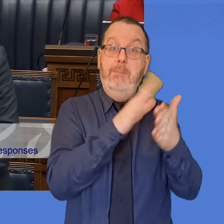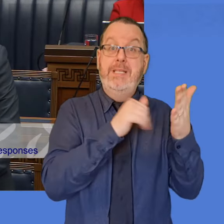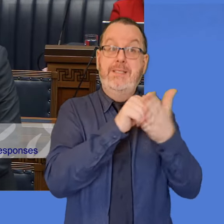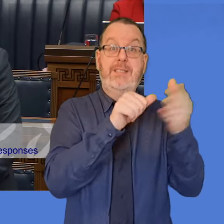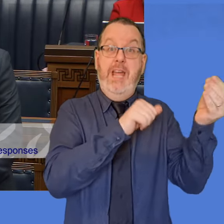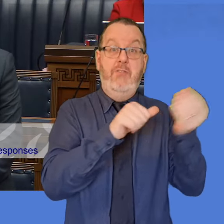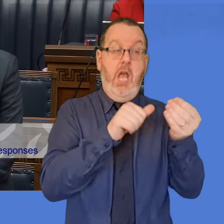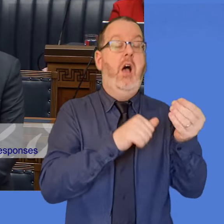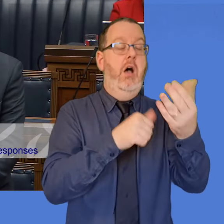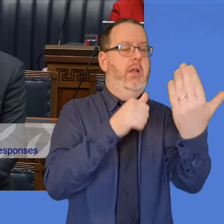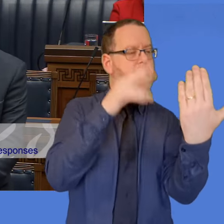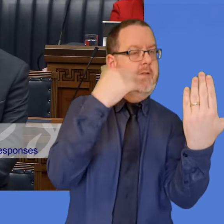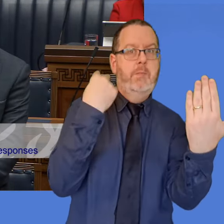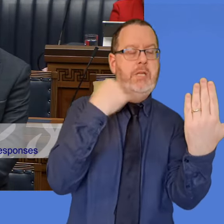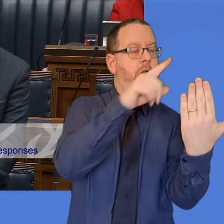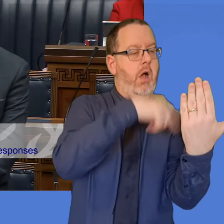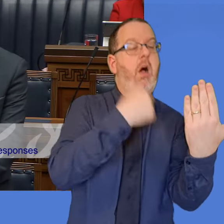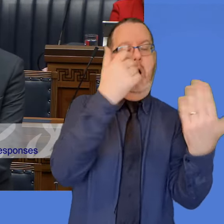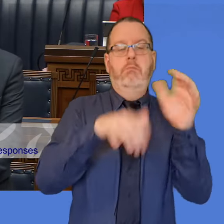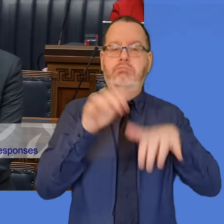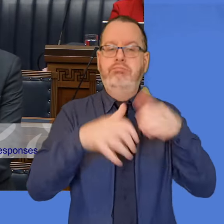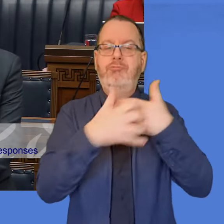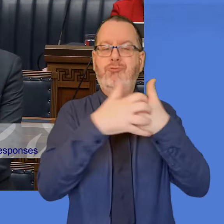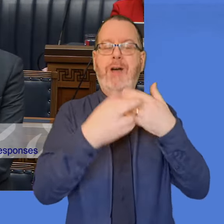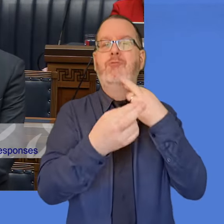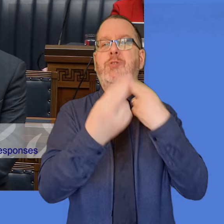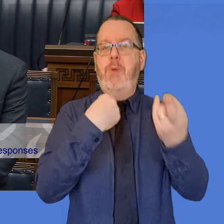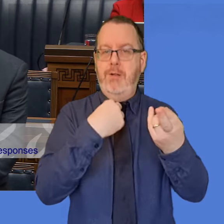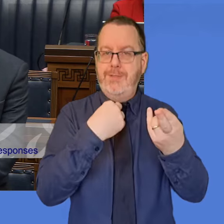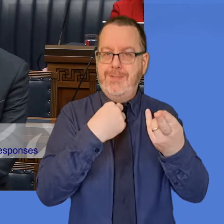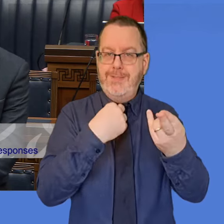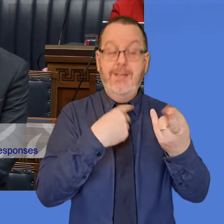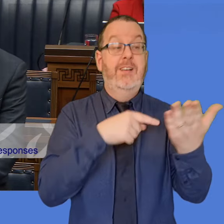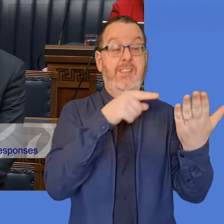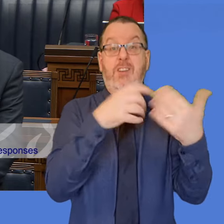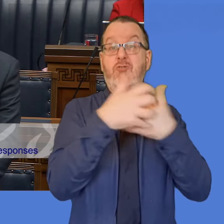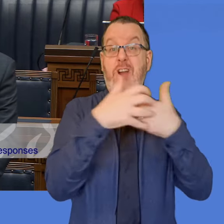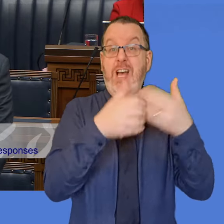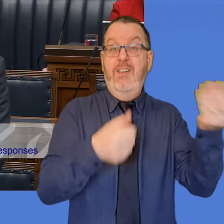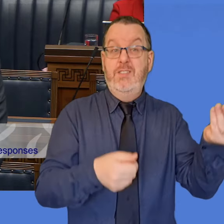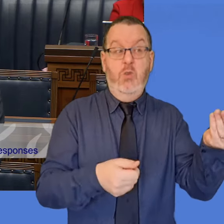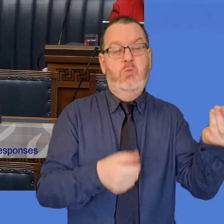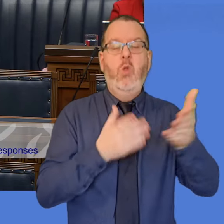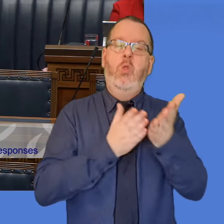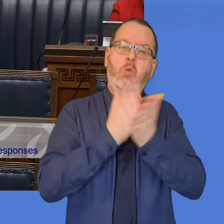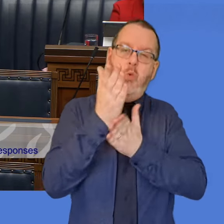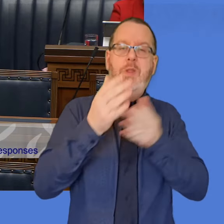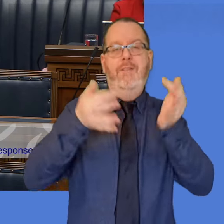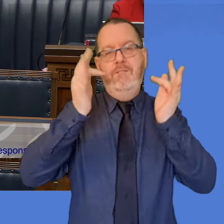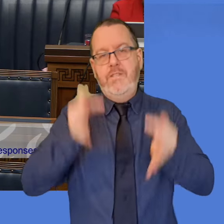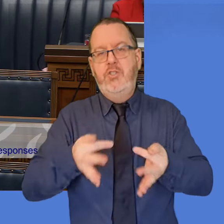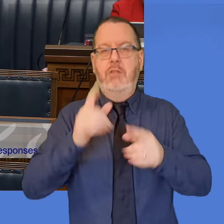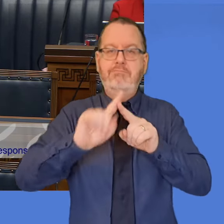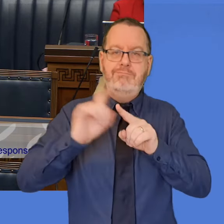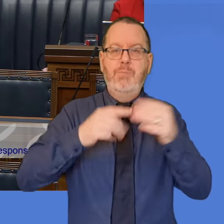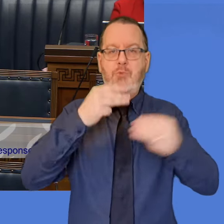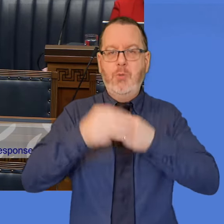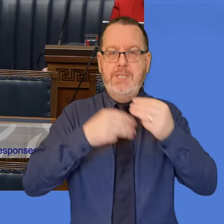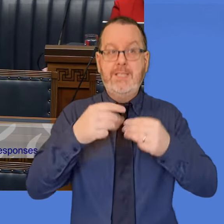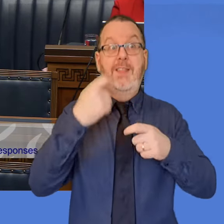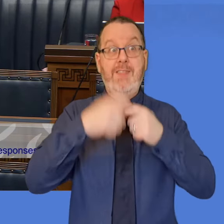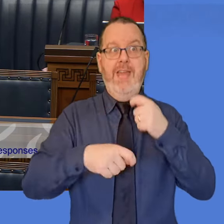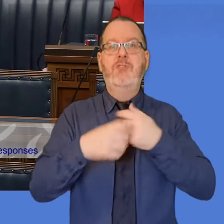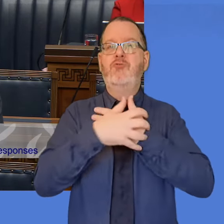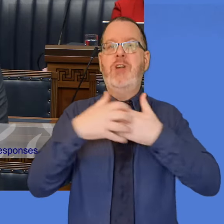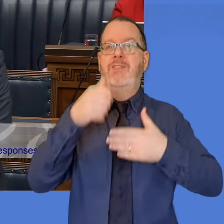business area will draft the response on the basis of the info provided by the ALB. The draft answer then goes through the official level processes. The draft